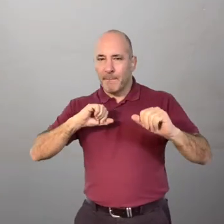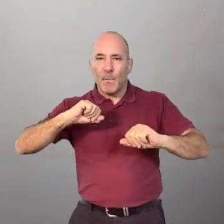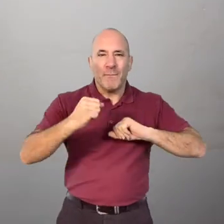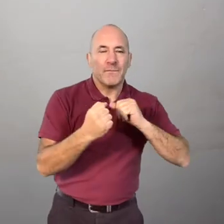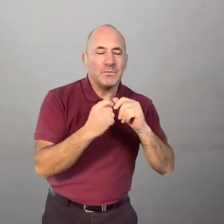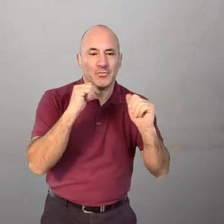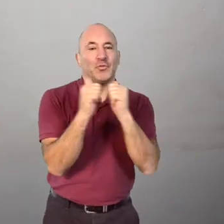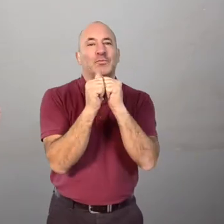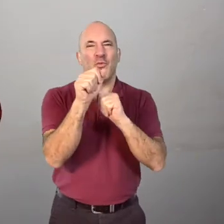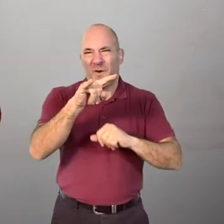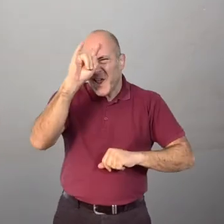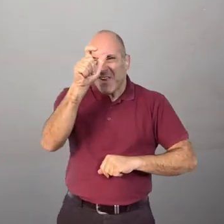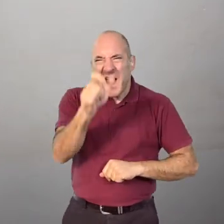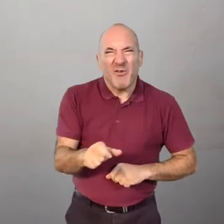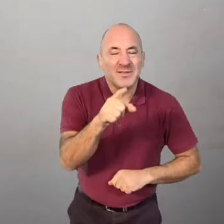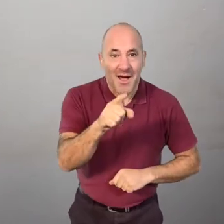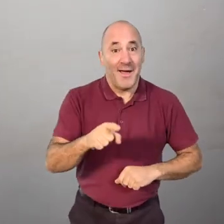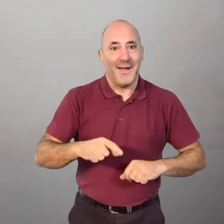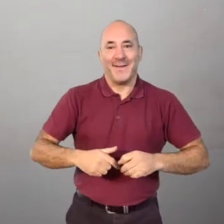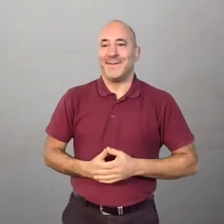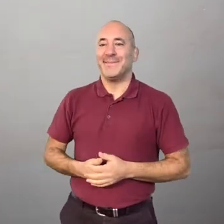evil character